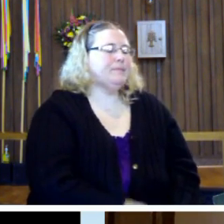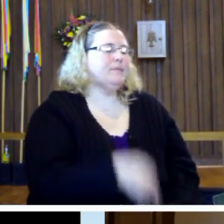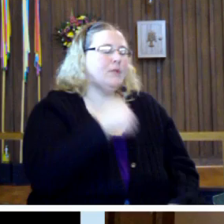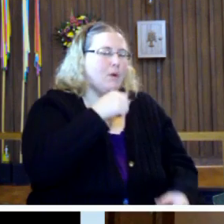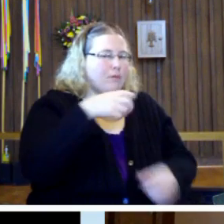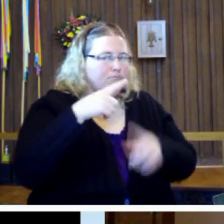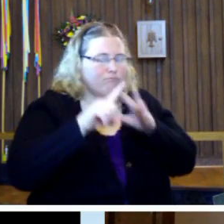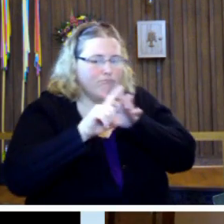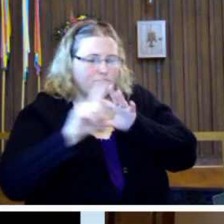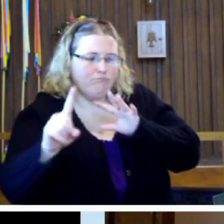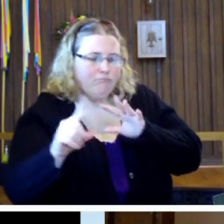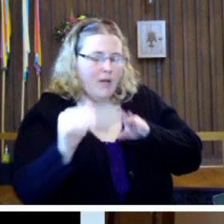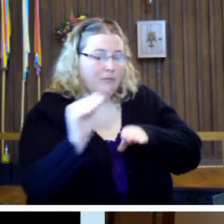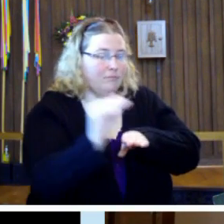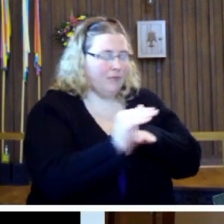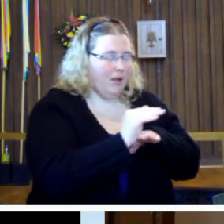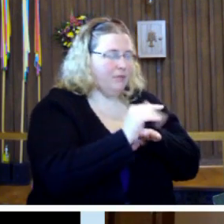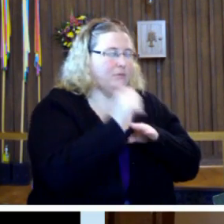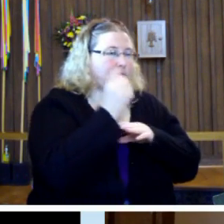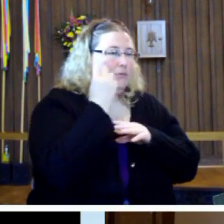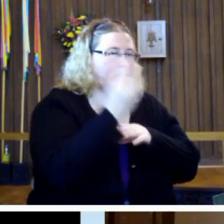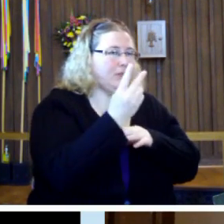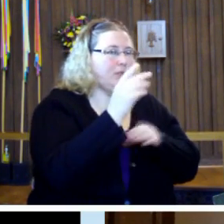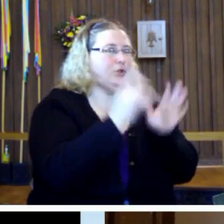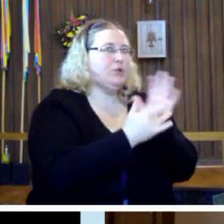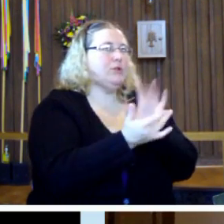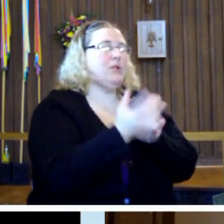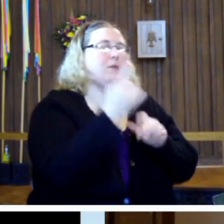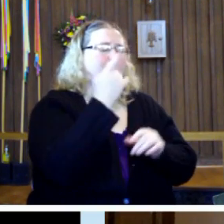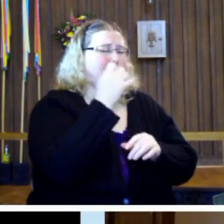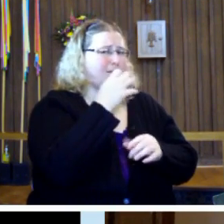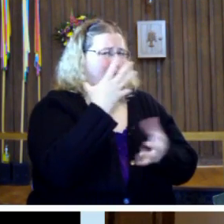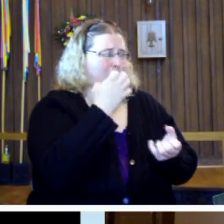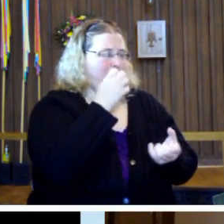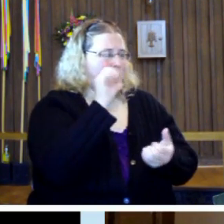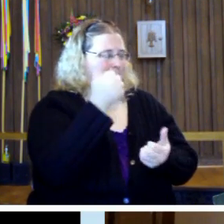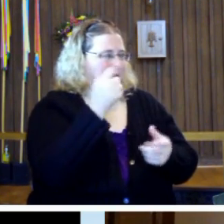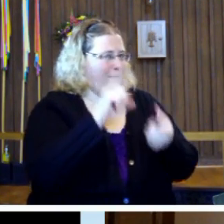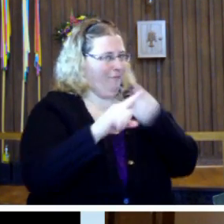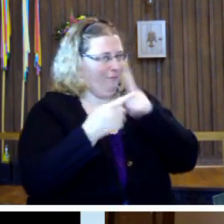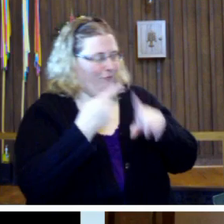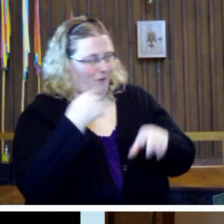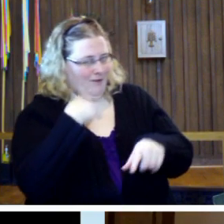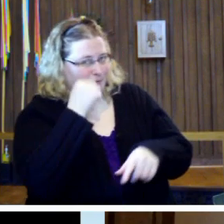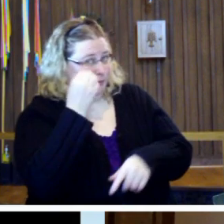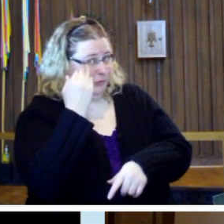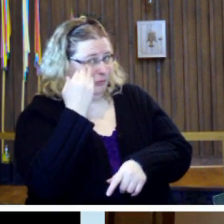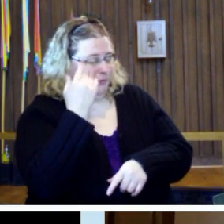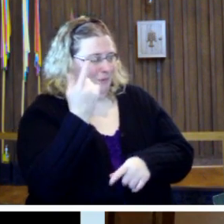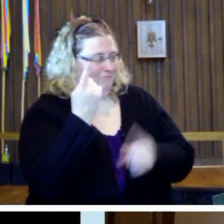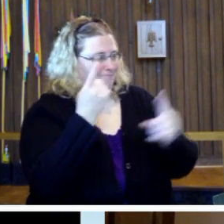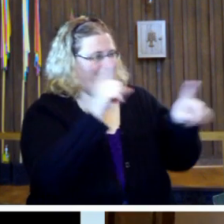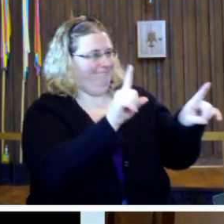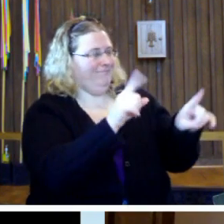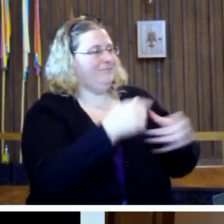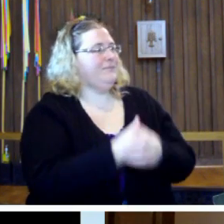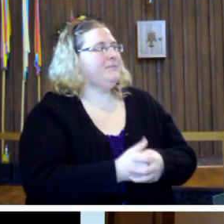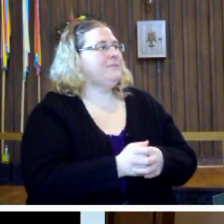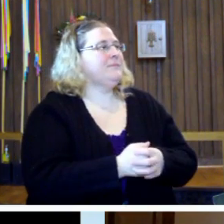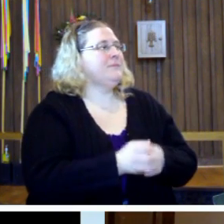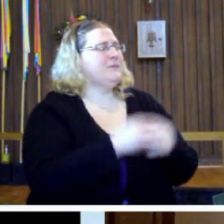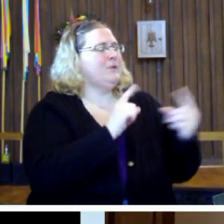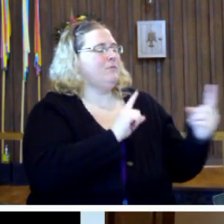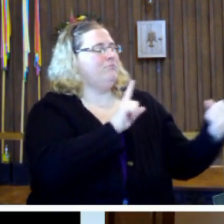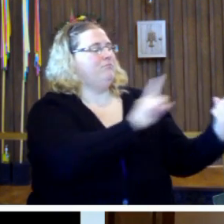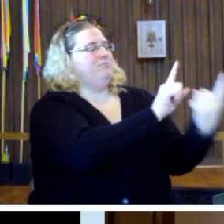he snuck out at night to go see him, because he probably didn't want any of his other Pharisee friends seeing him going